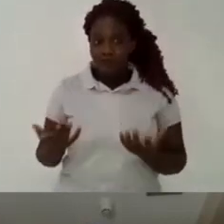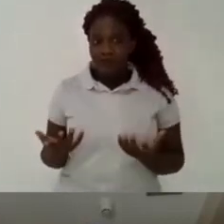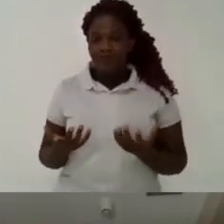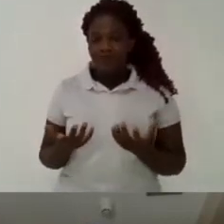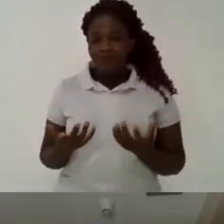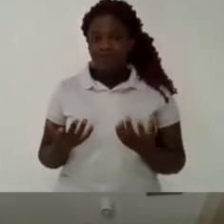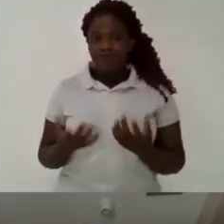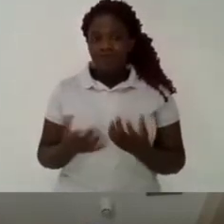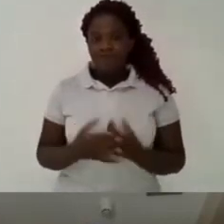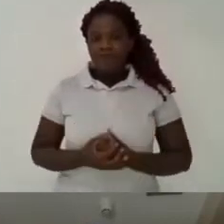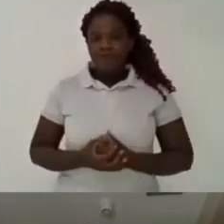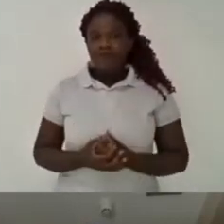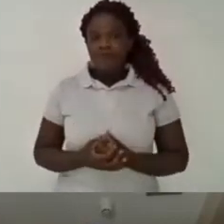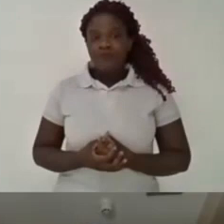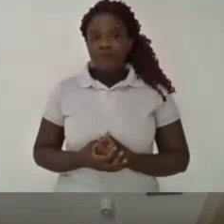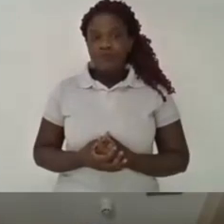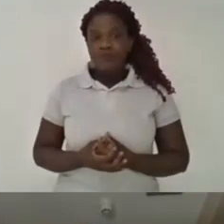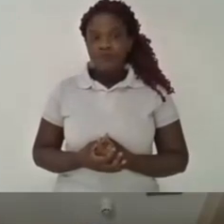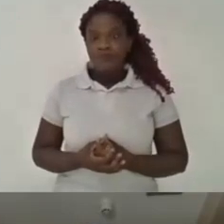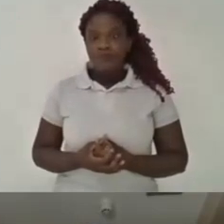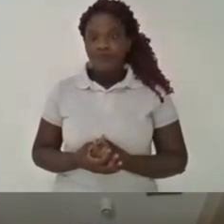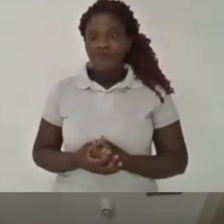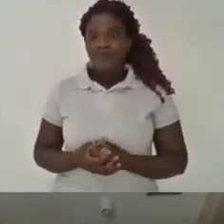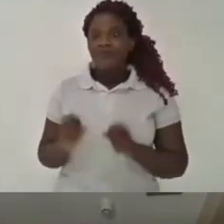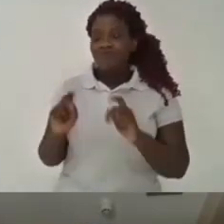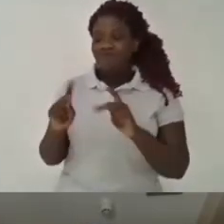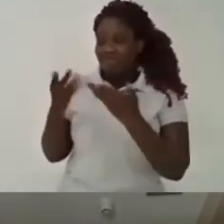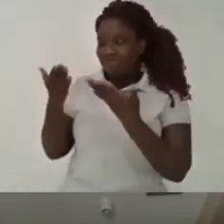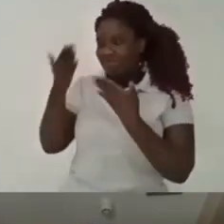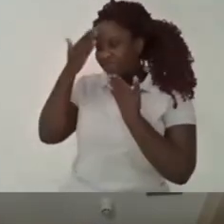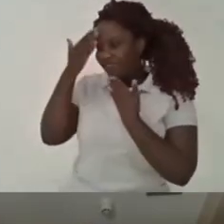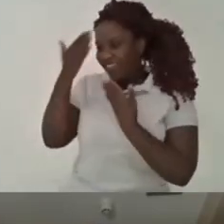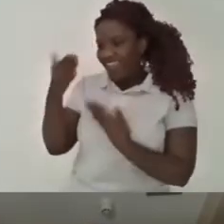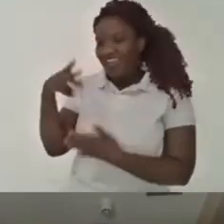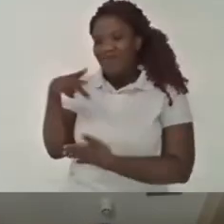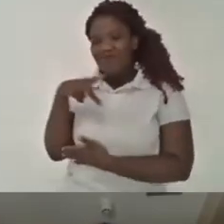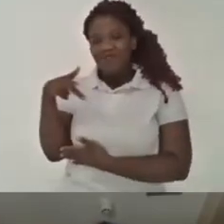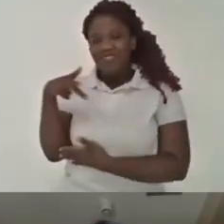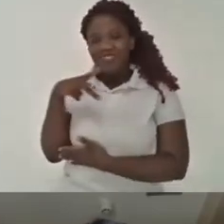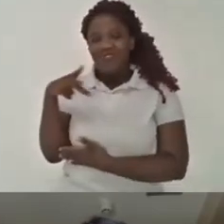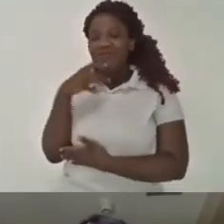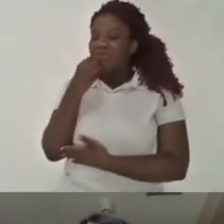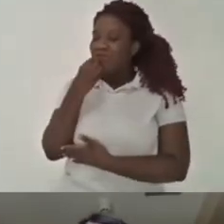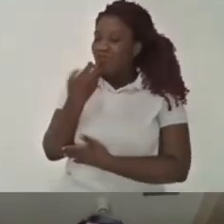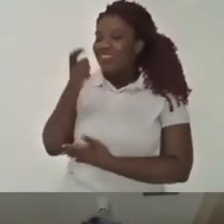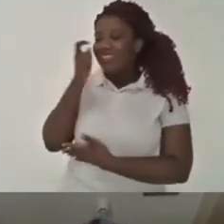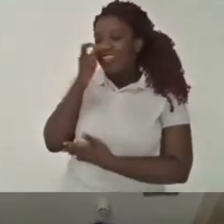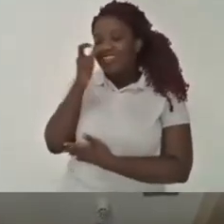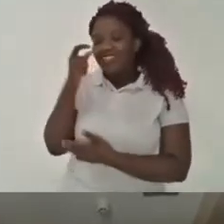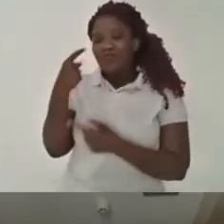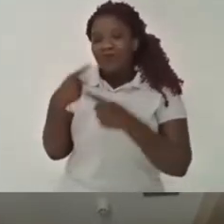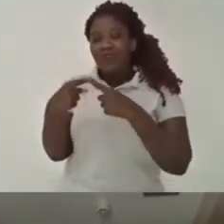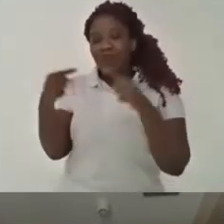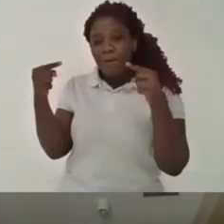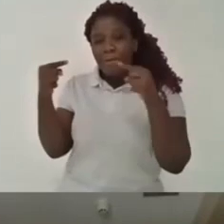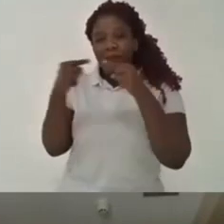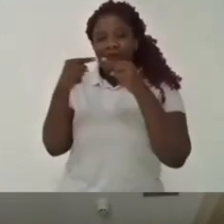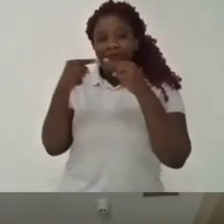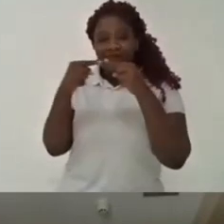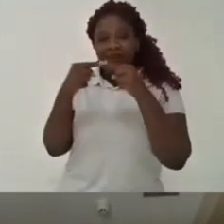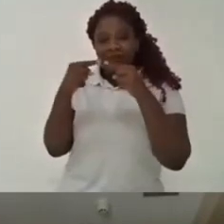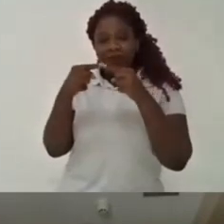can we do more in this area professor thank you for this contribute